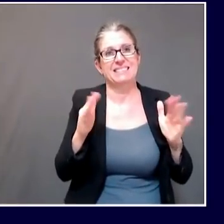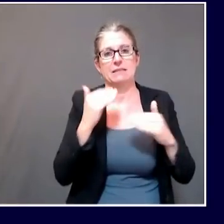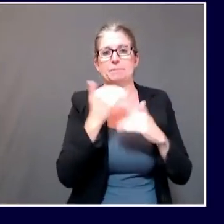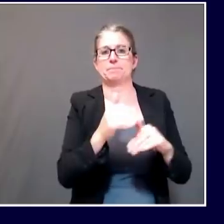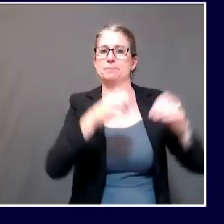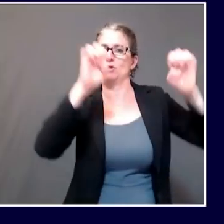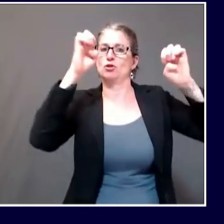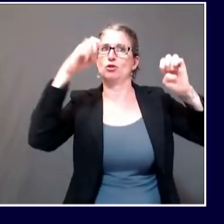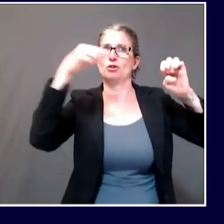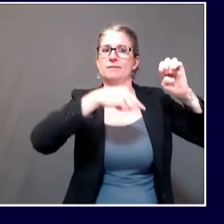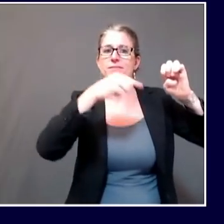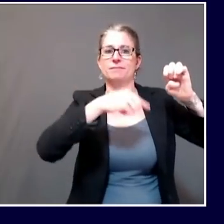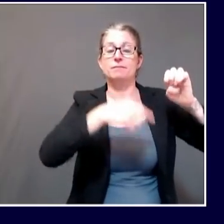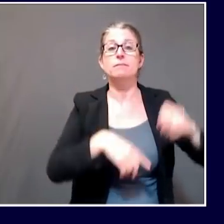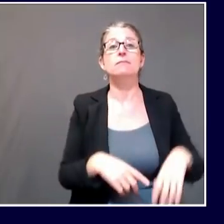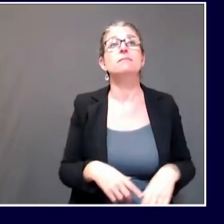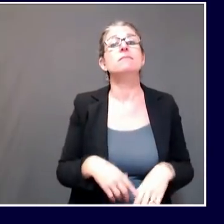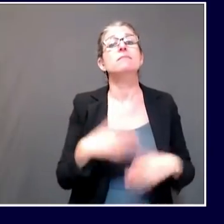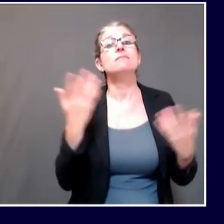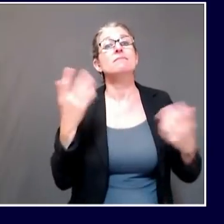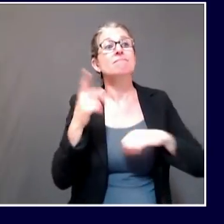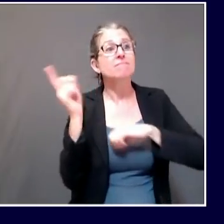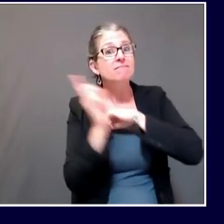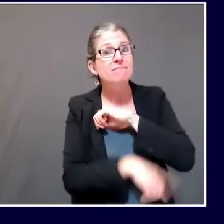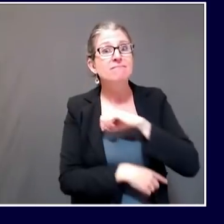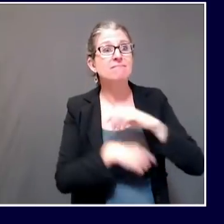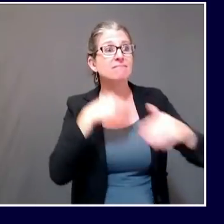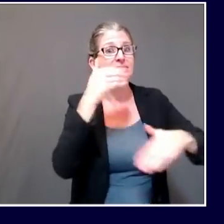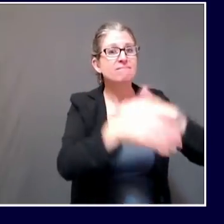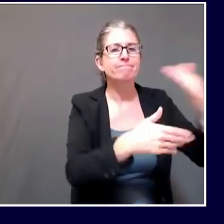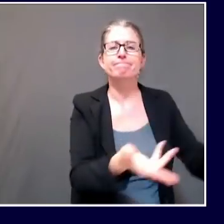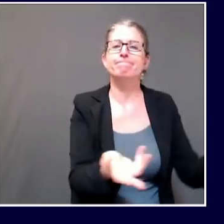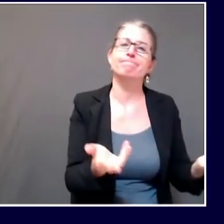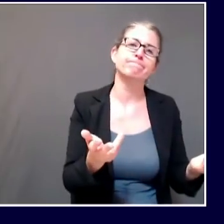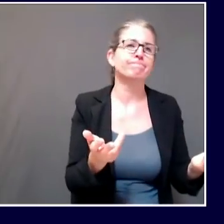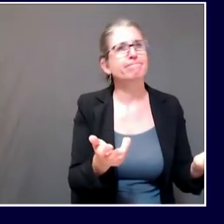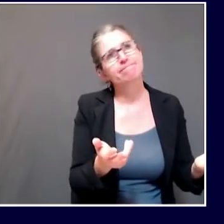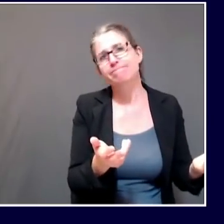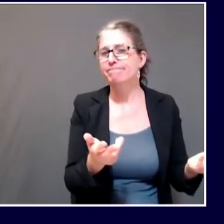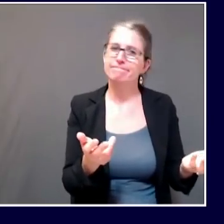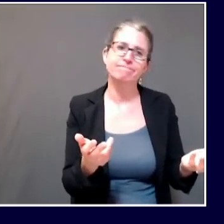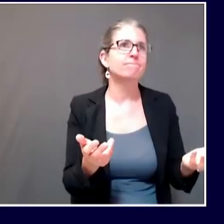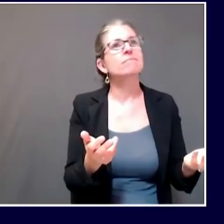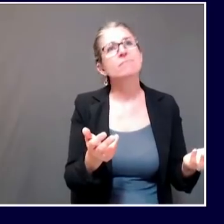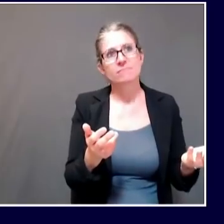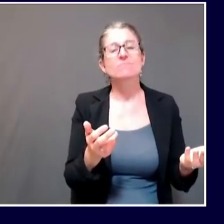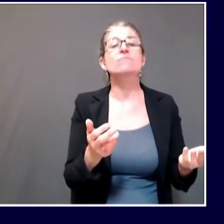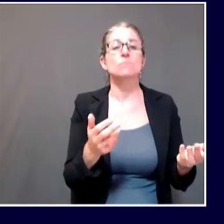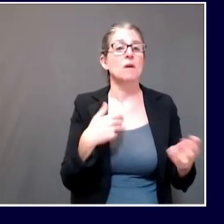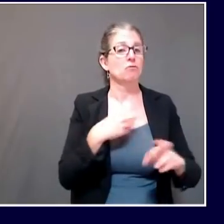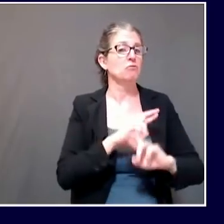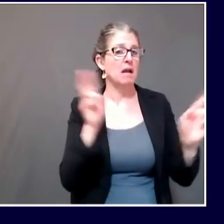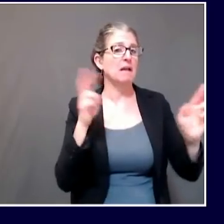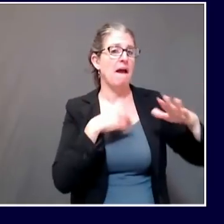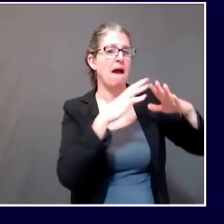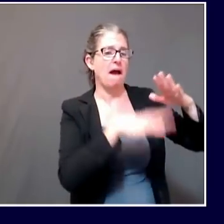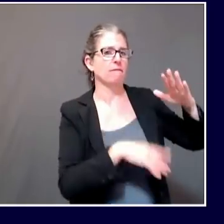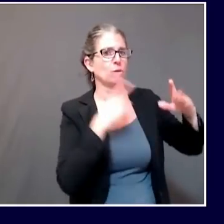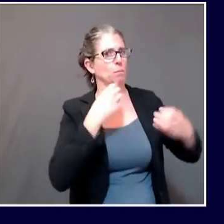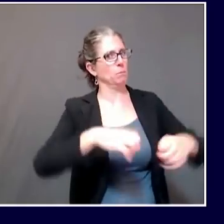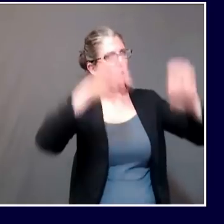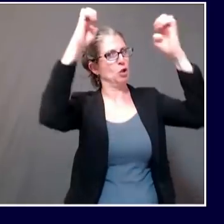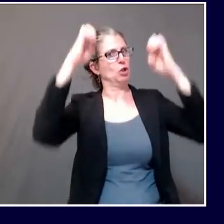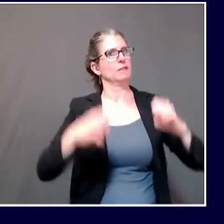sorts of circumstances, but we do have those enforcement tools and as needed we will use them. And those emanate from the executive orders.